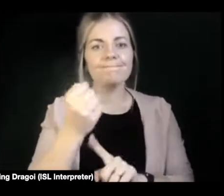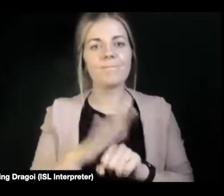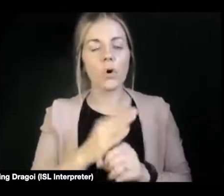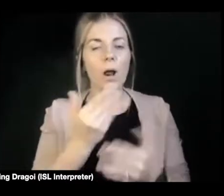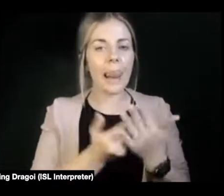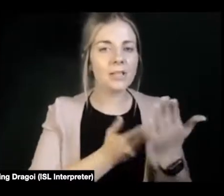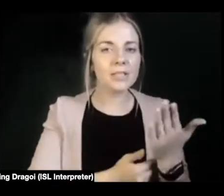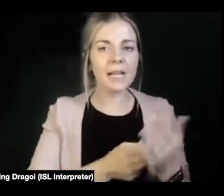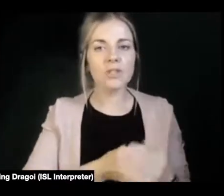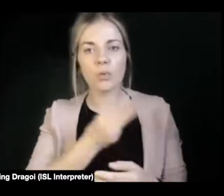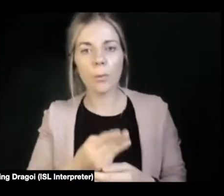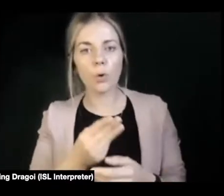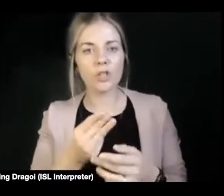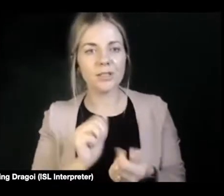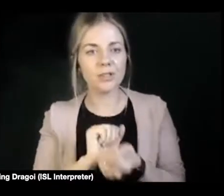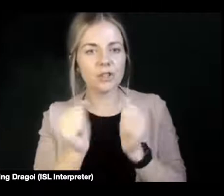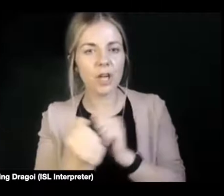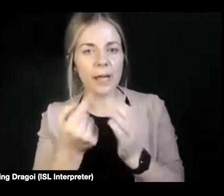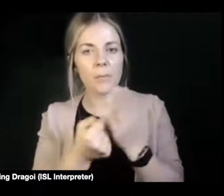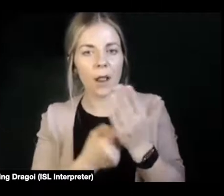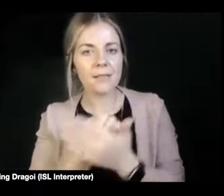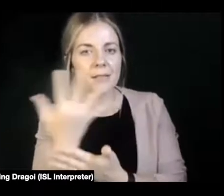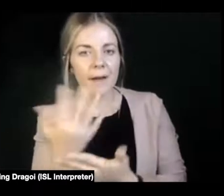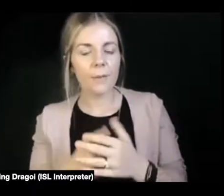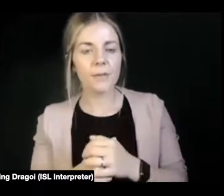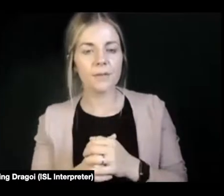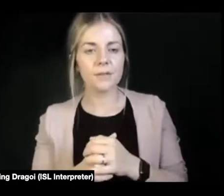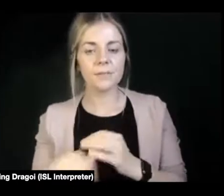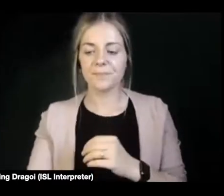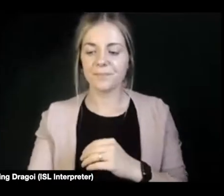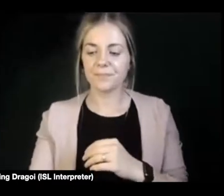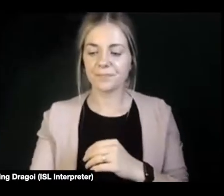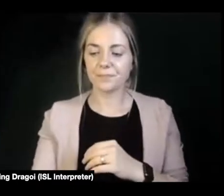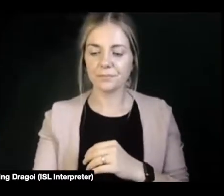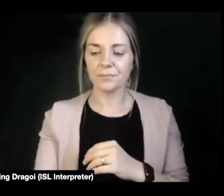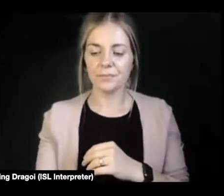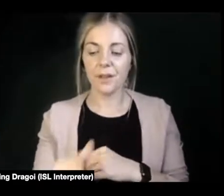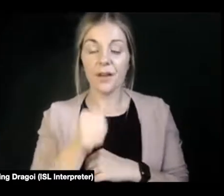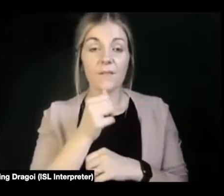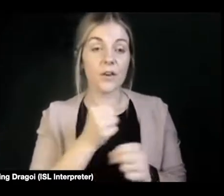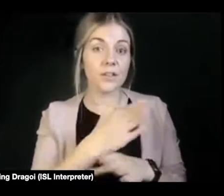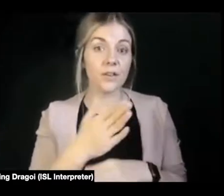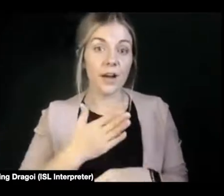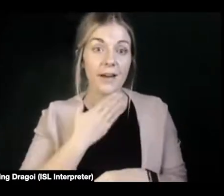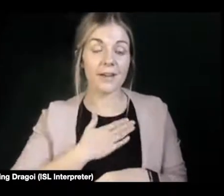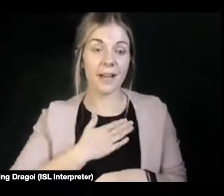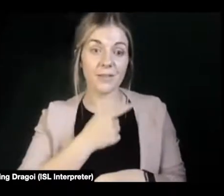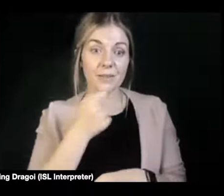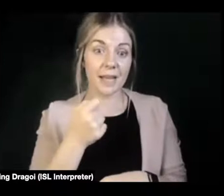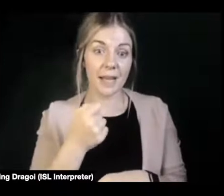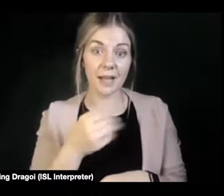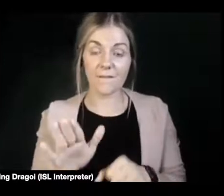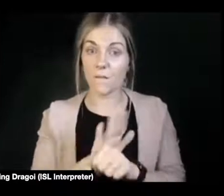promotion and training and policy development? Well, first of all, I'd like to say I completely agree with my fellow